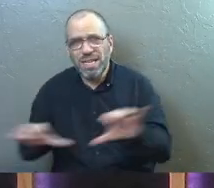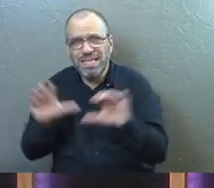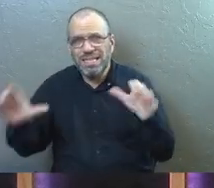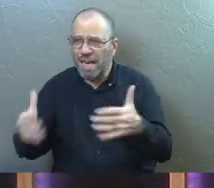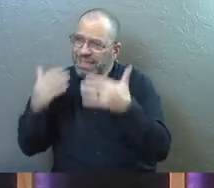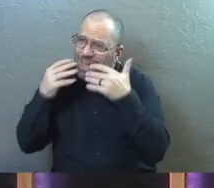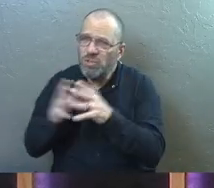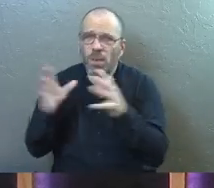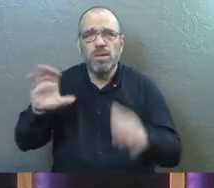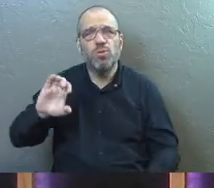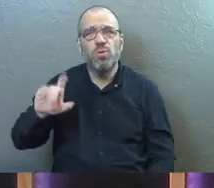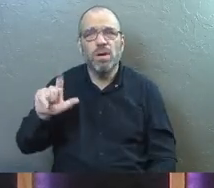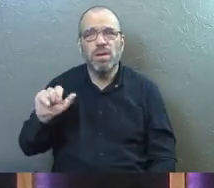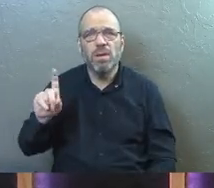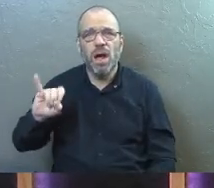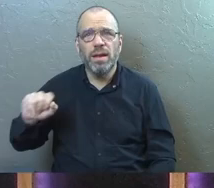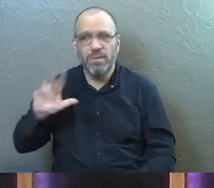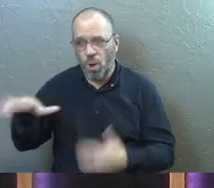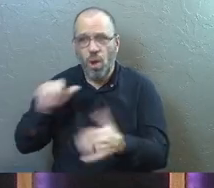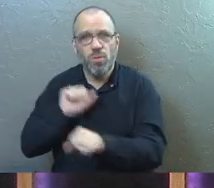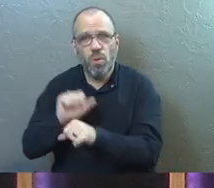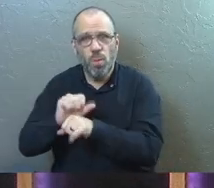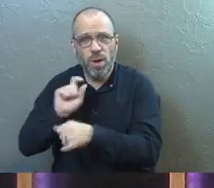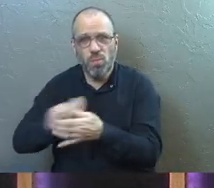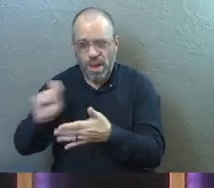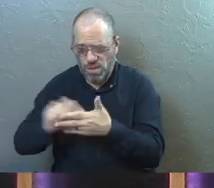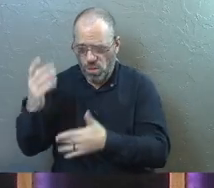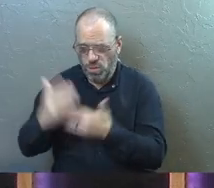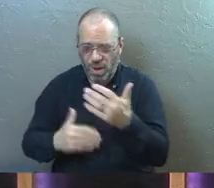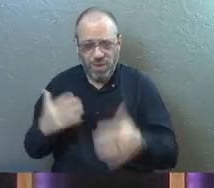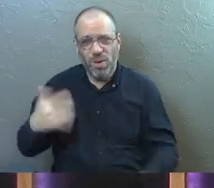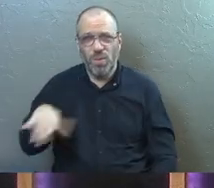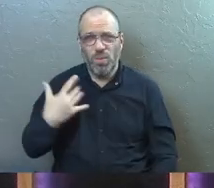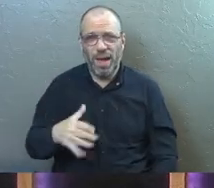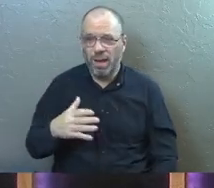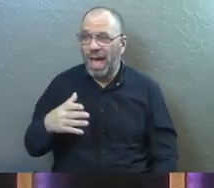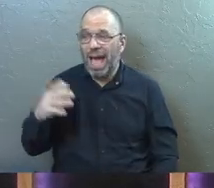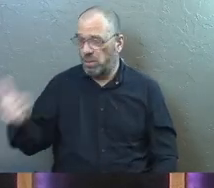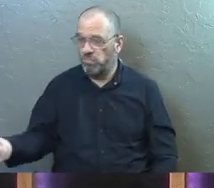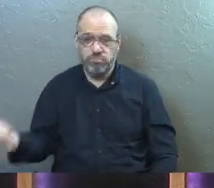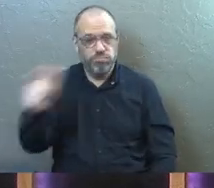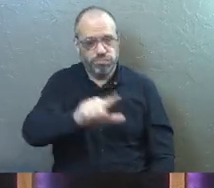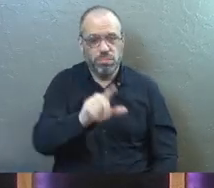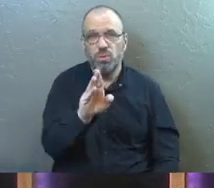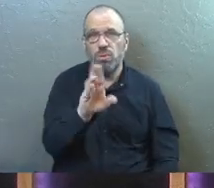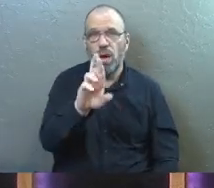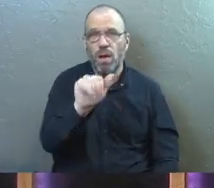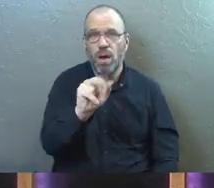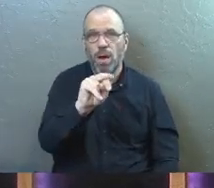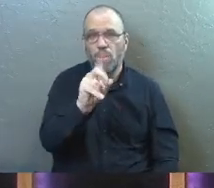and say thank you to her and hand the baton off to Brandy.